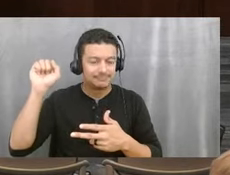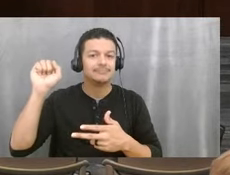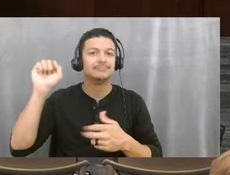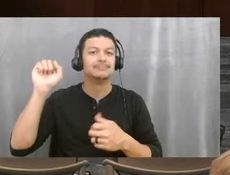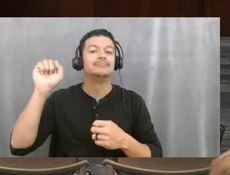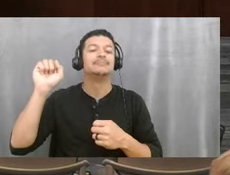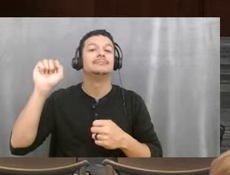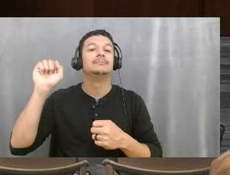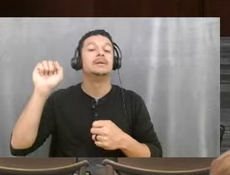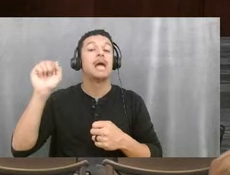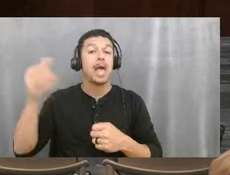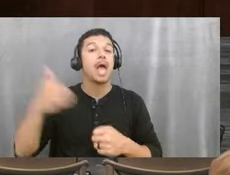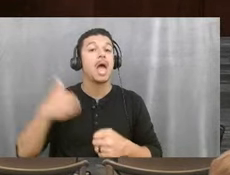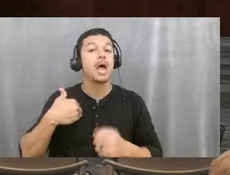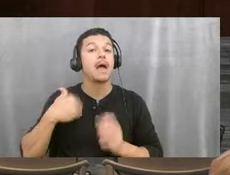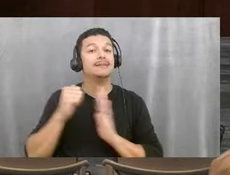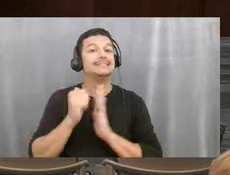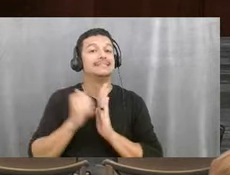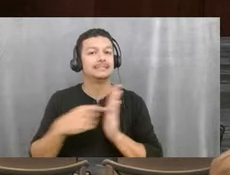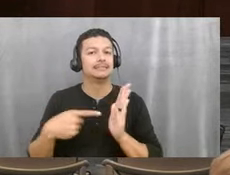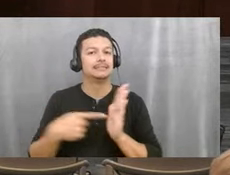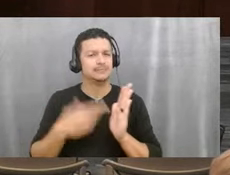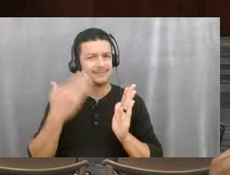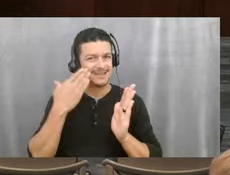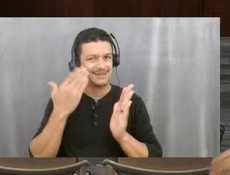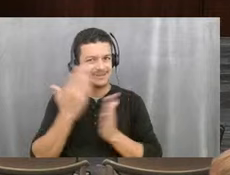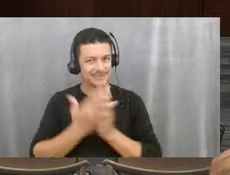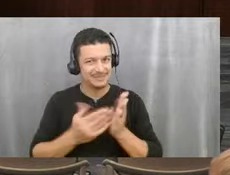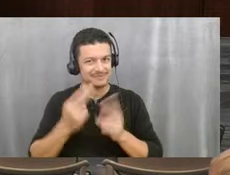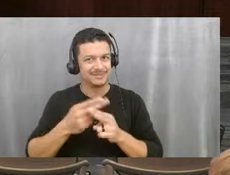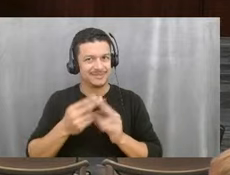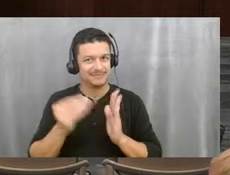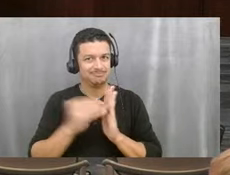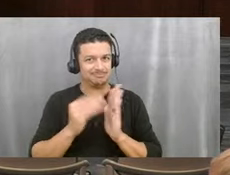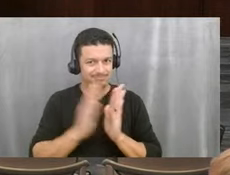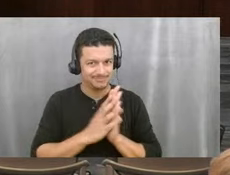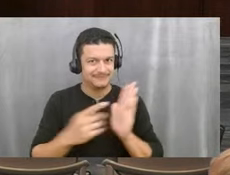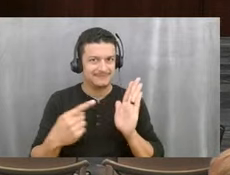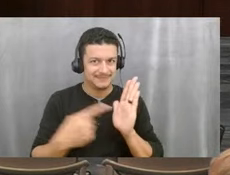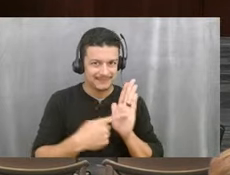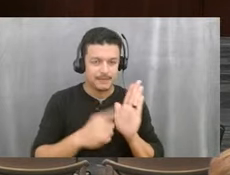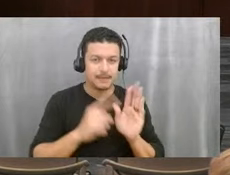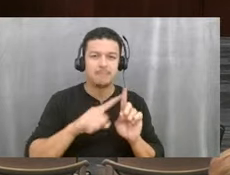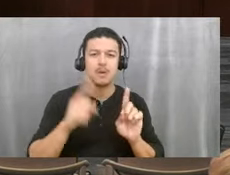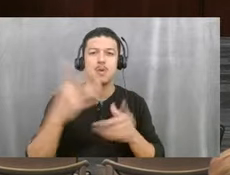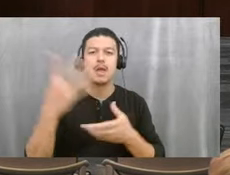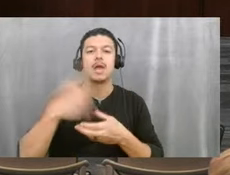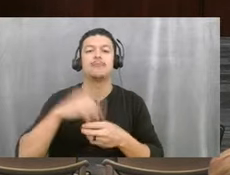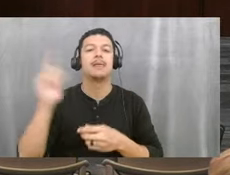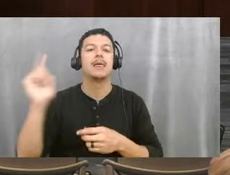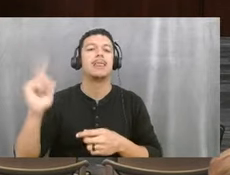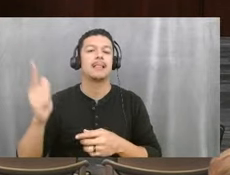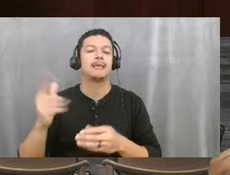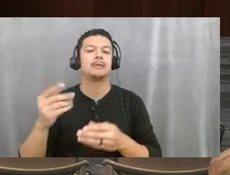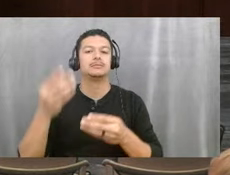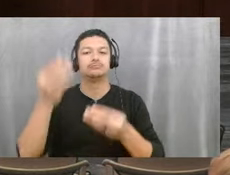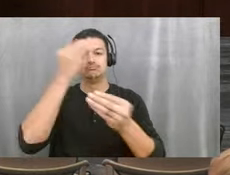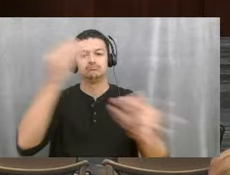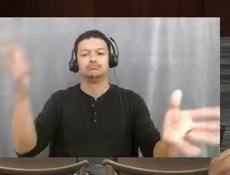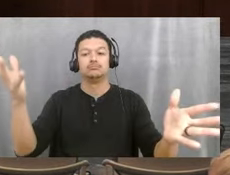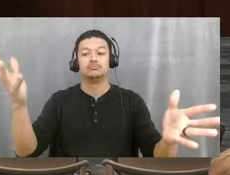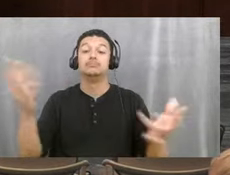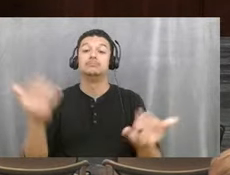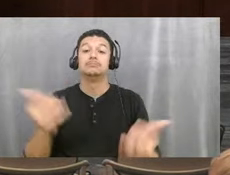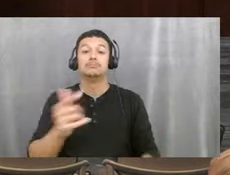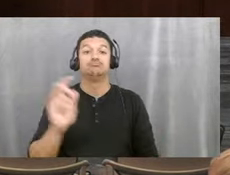do have the agenda. So I know some of their names are here. But I will include that later in my disclosures. But let's go around the dais.